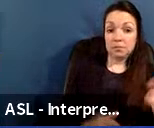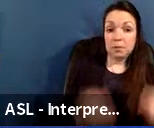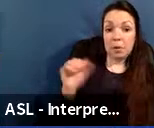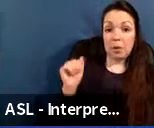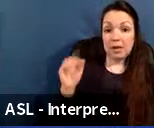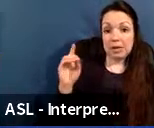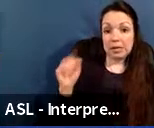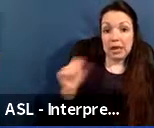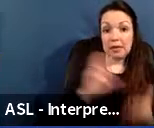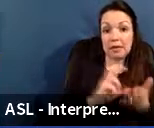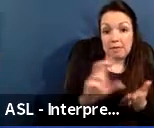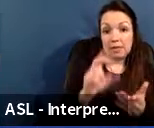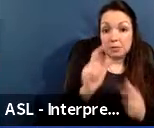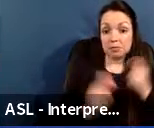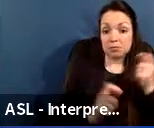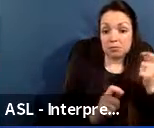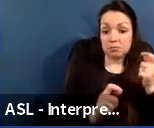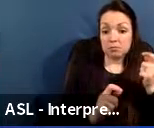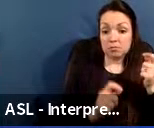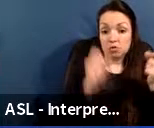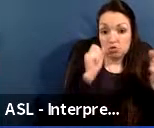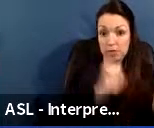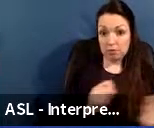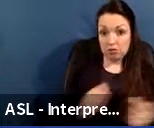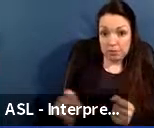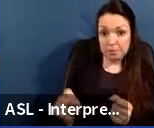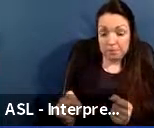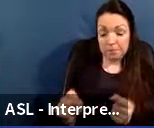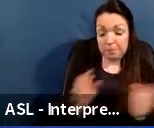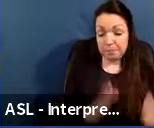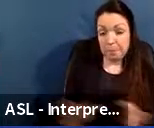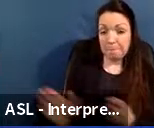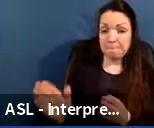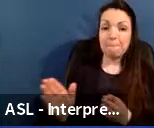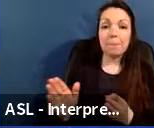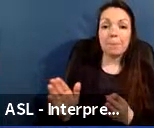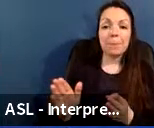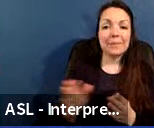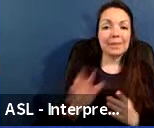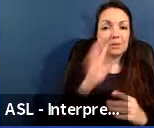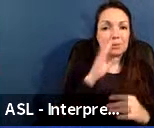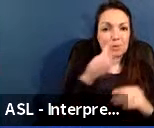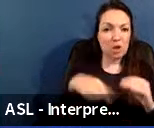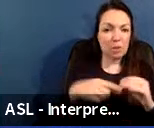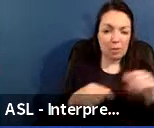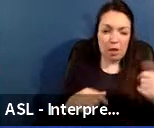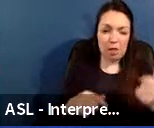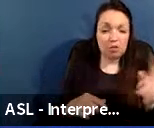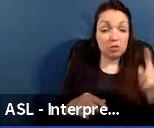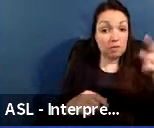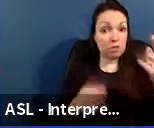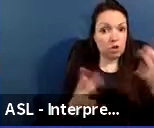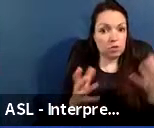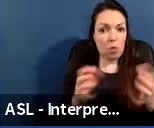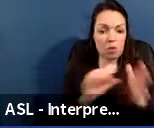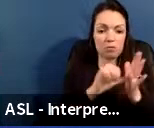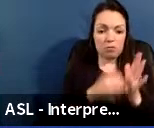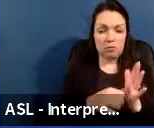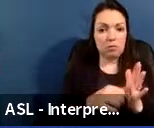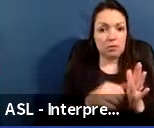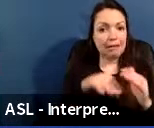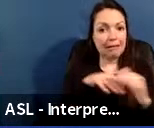investment strategy. Before we talk about the other ones, it's important to highlight that